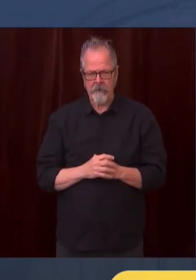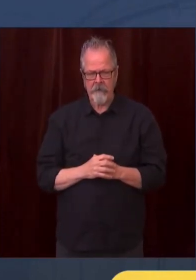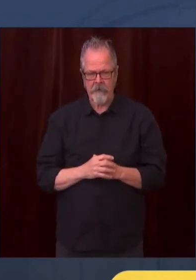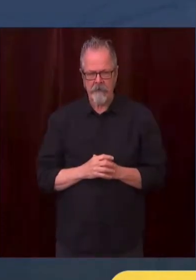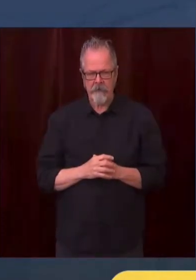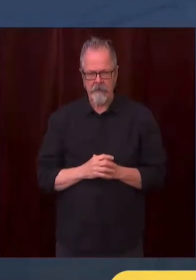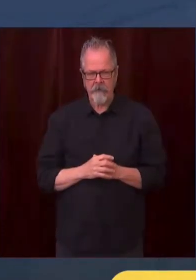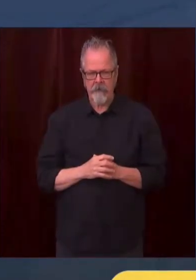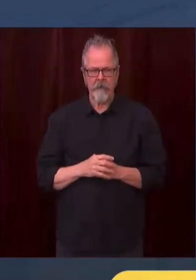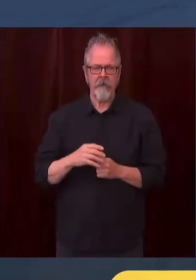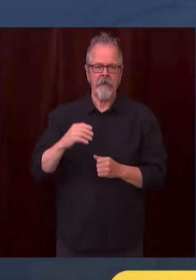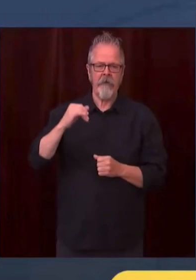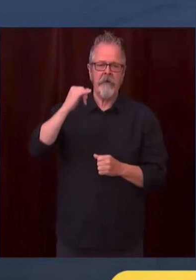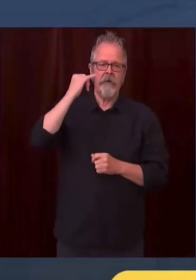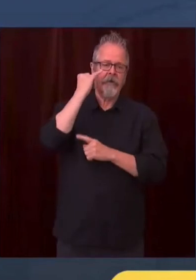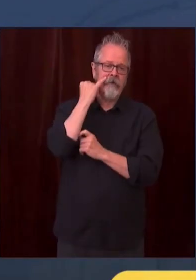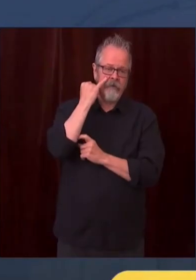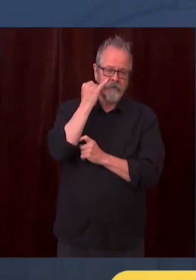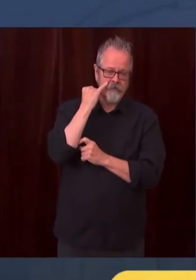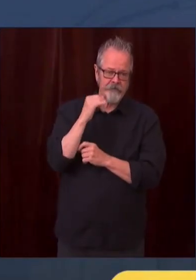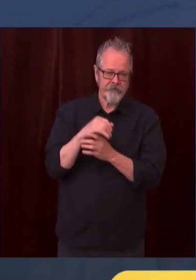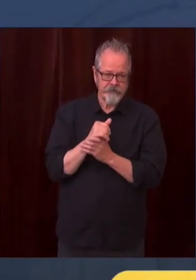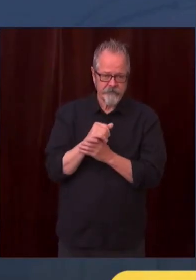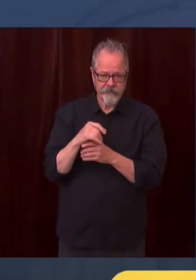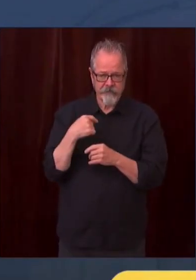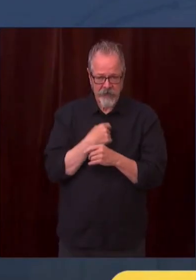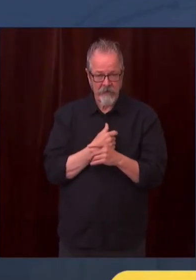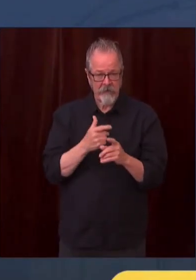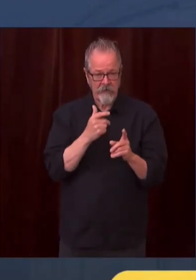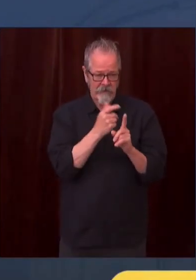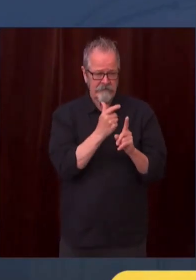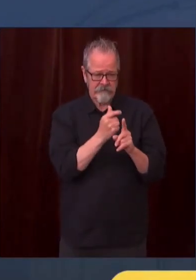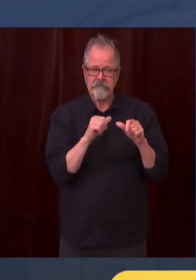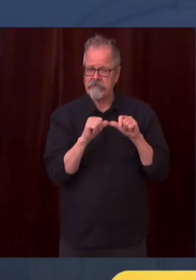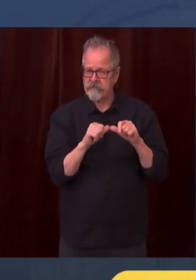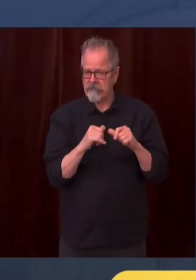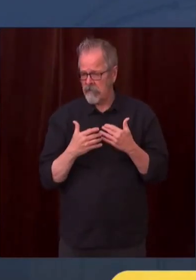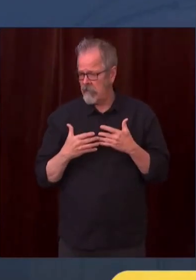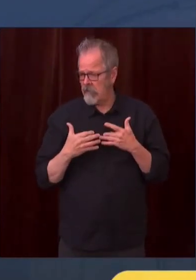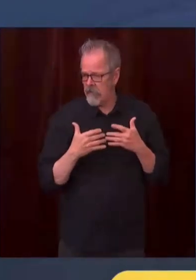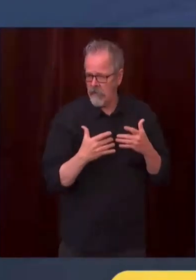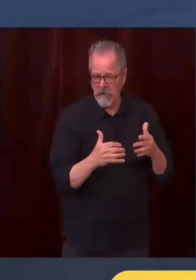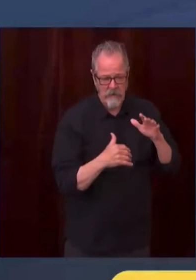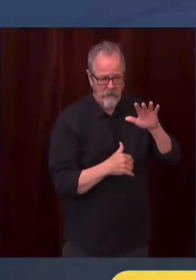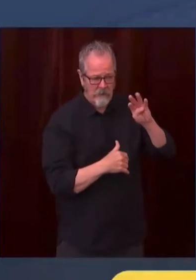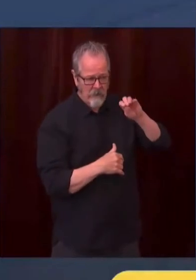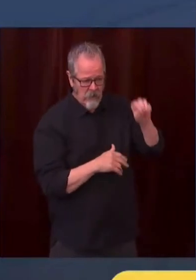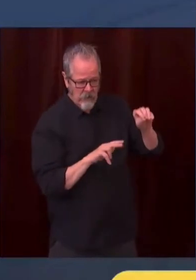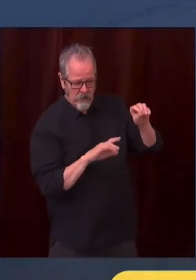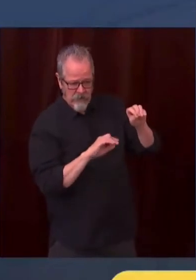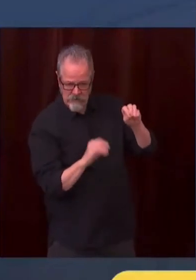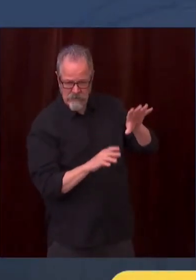continue our progress on vaccinations that sometime in the summer, we could